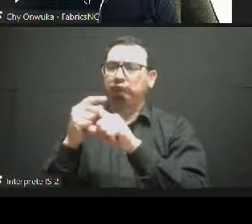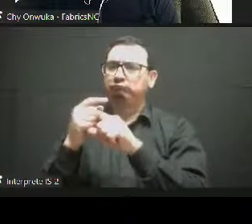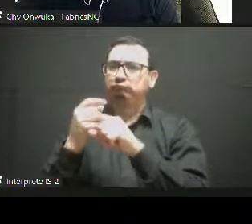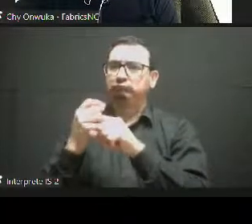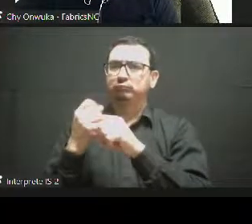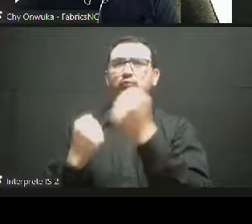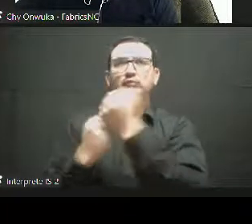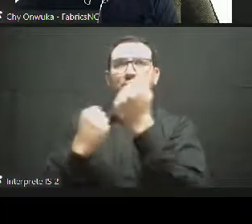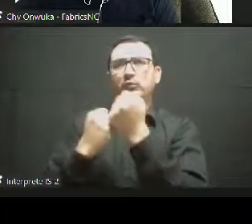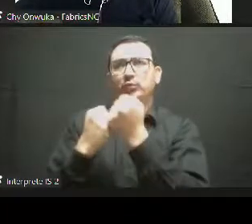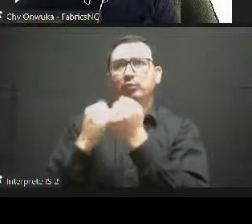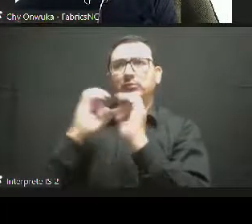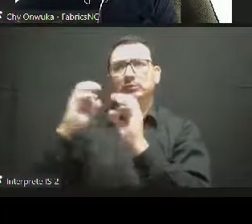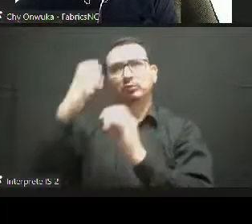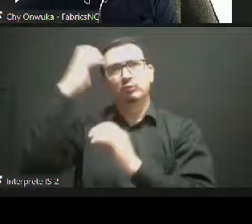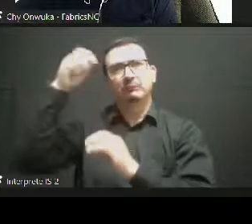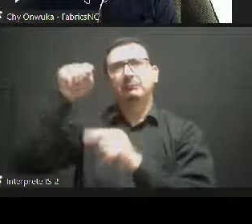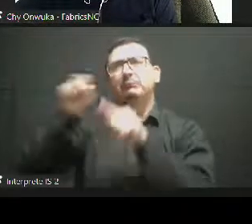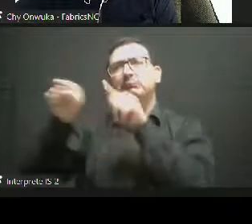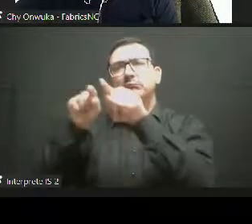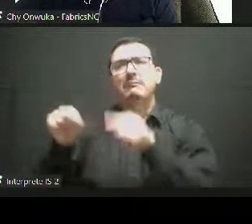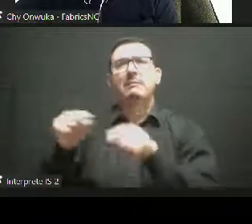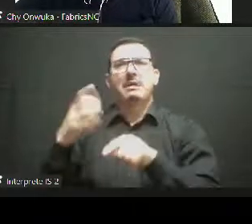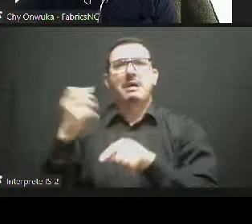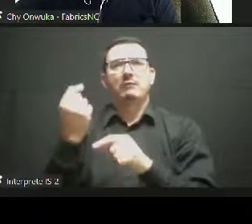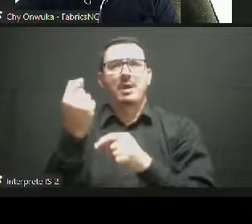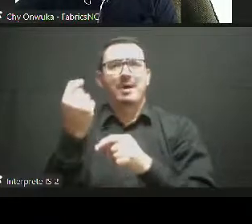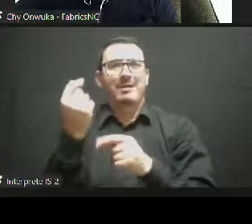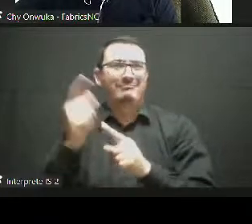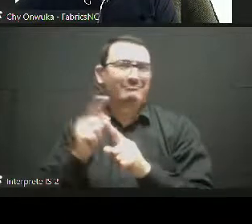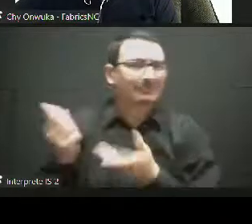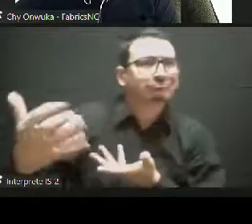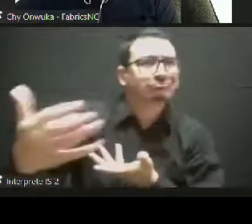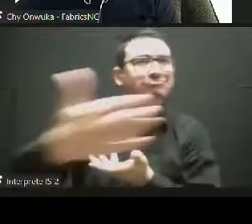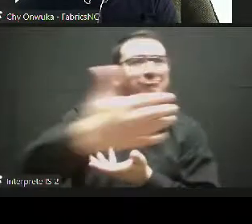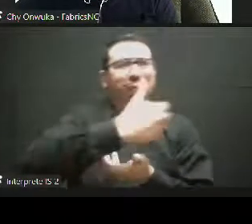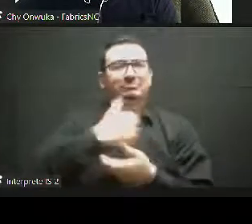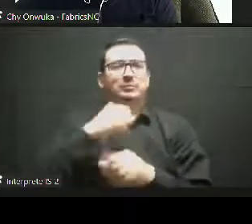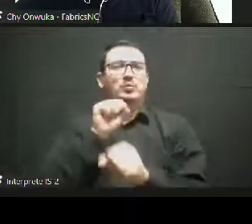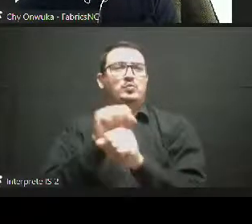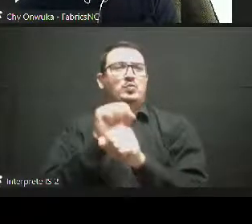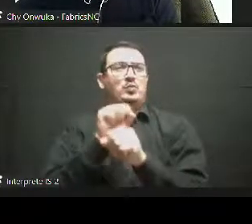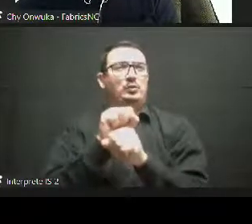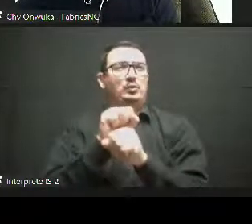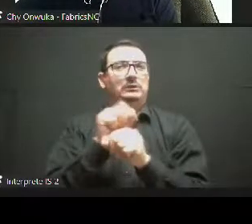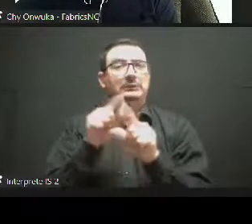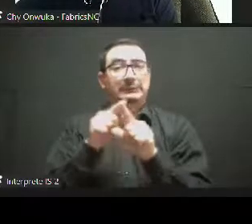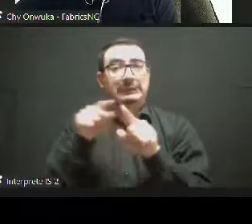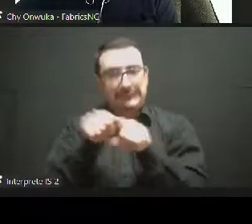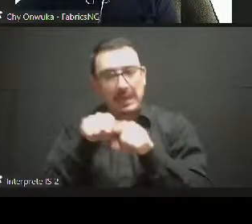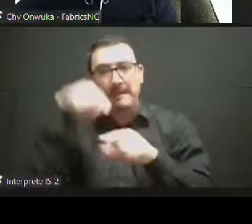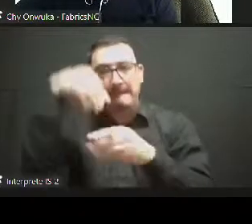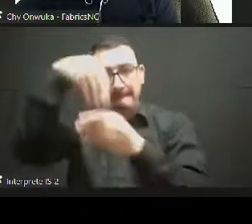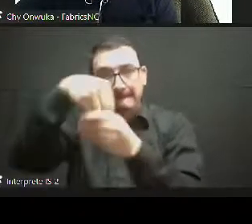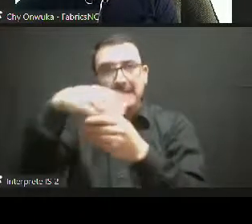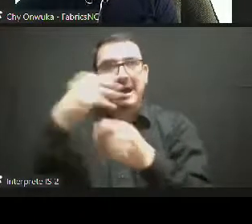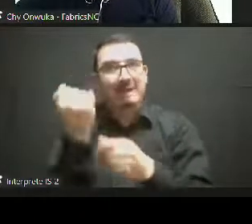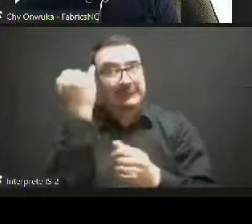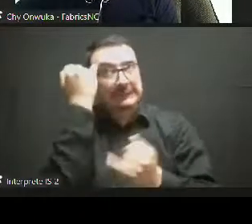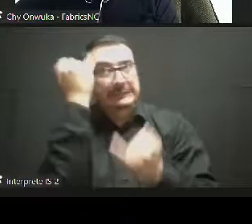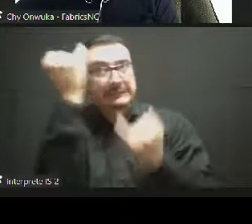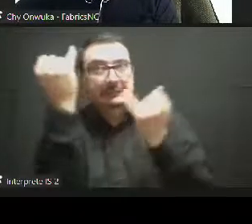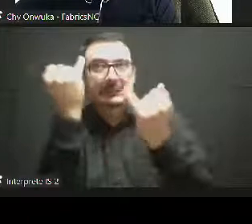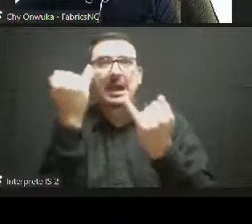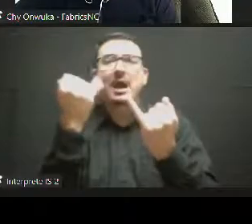giving out ideas on how best we can be able to circumvent all these challenges and take advantage